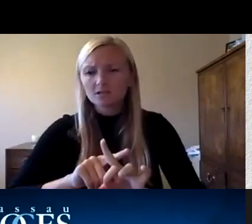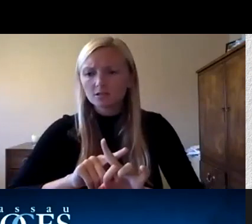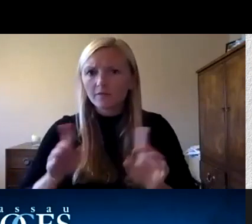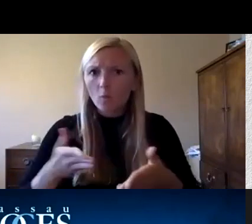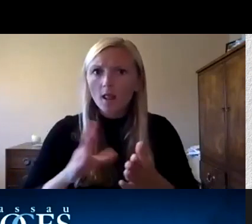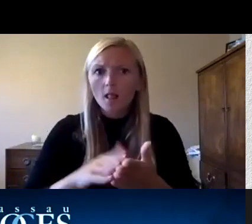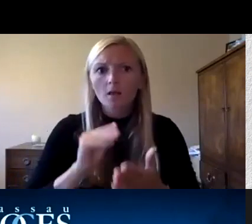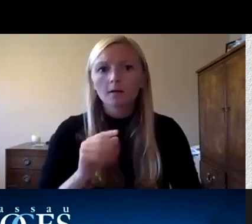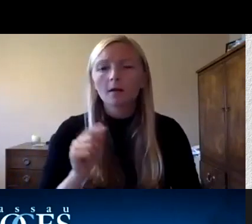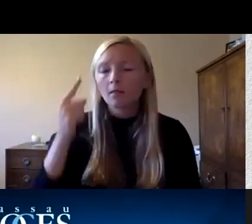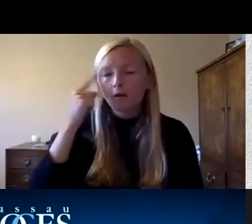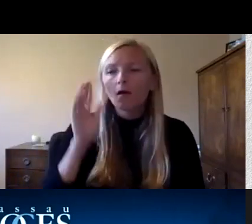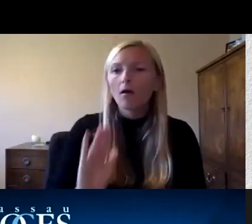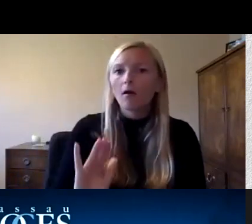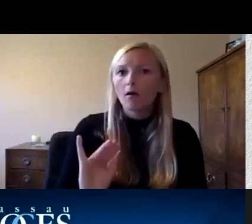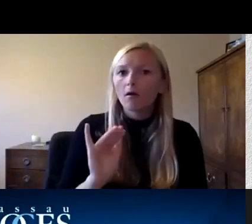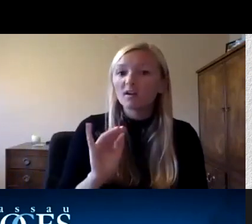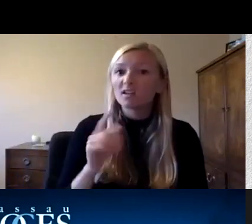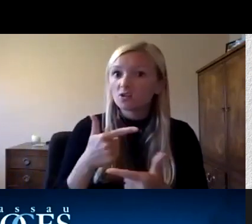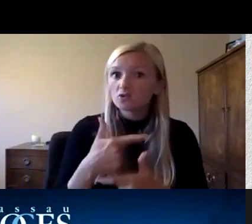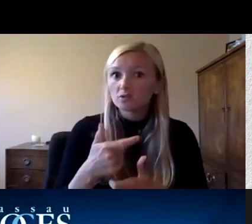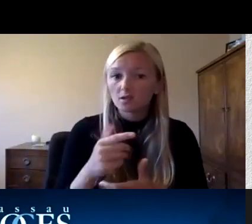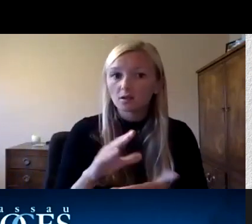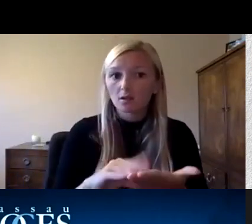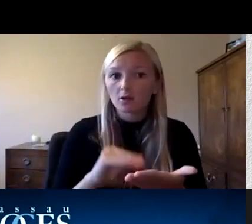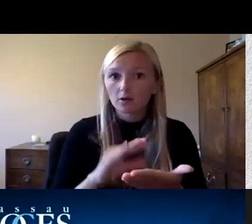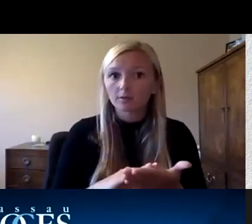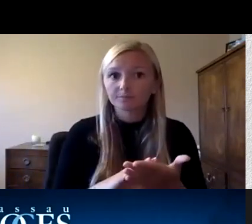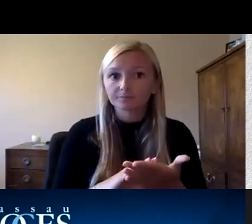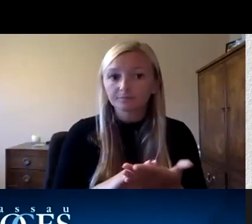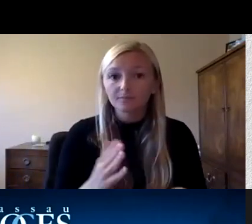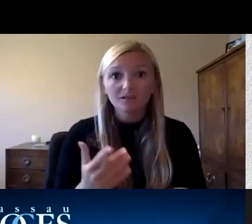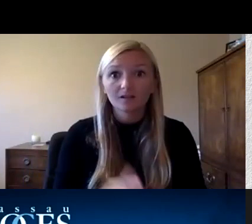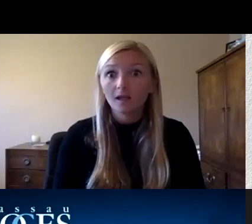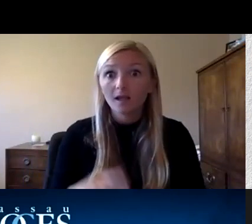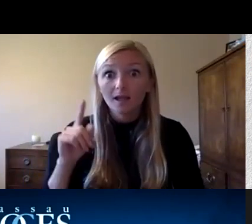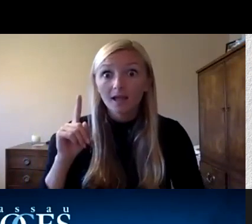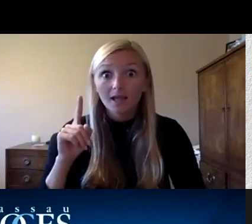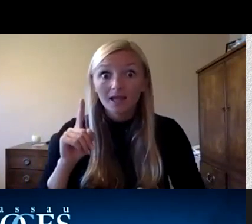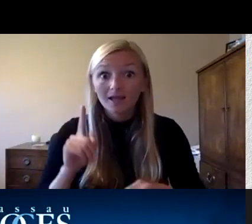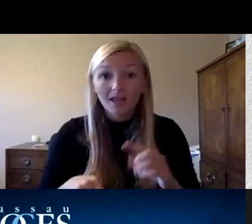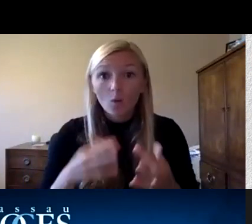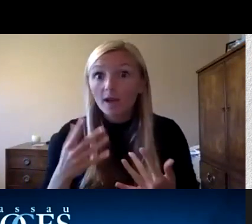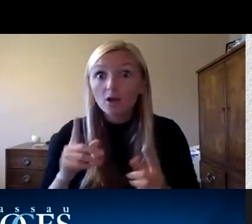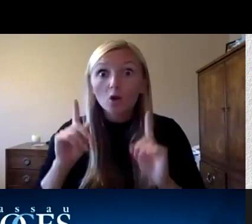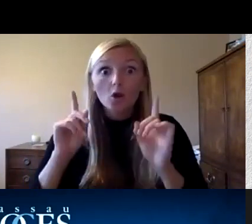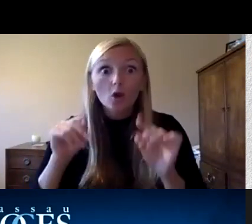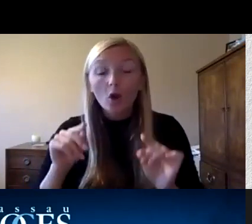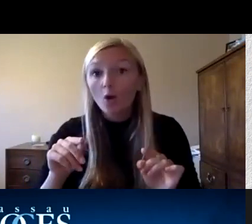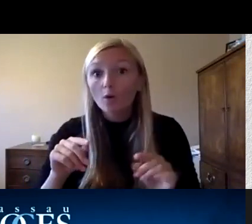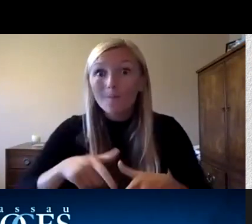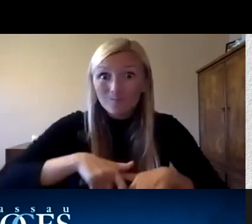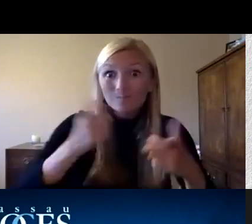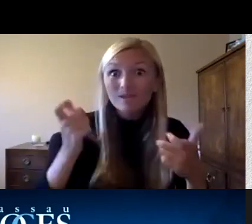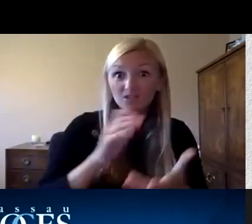that was really interesting learning and at the time i thought well this is i can't wait to get to a big school with our own classroom and hang out with our own friends but in